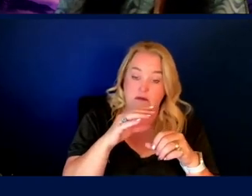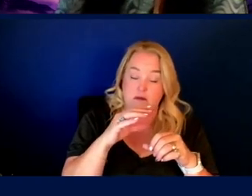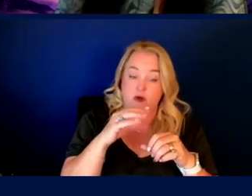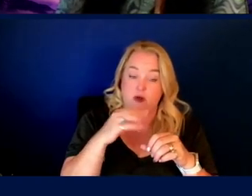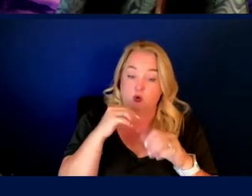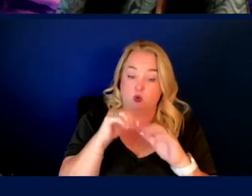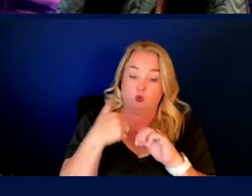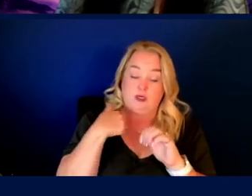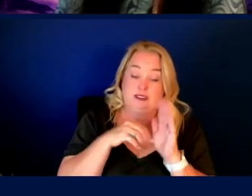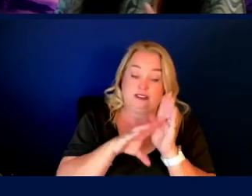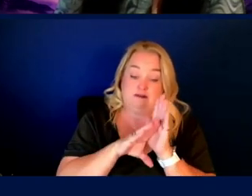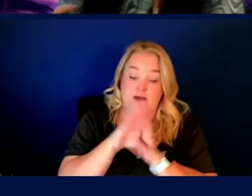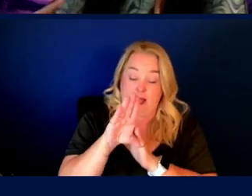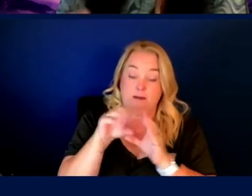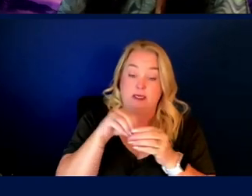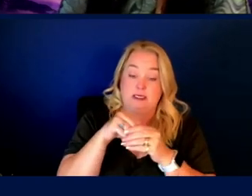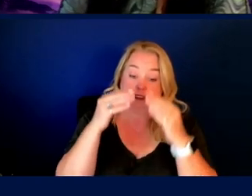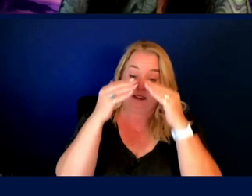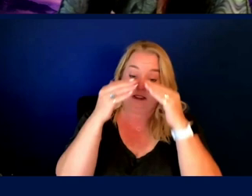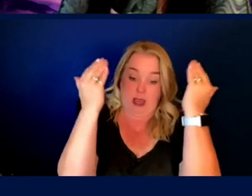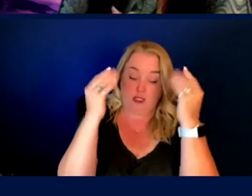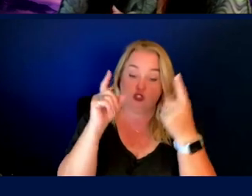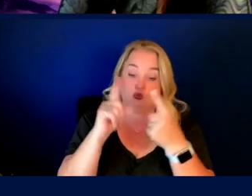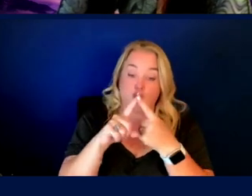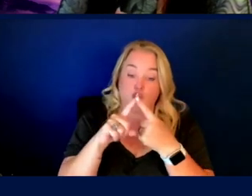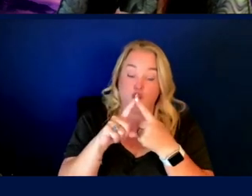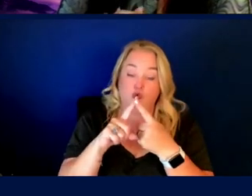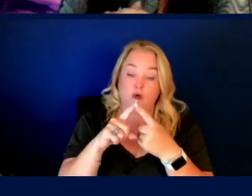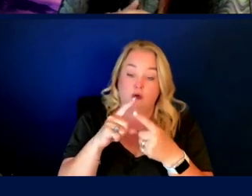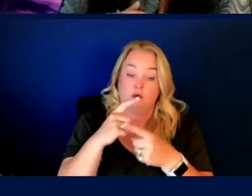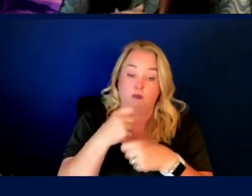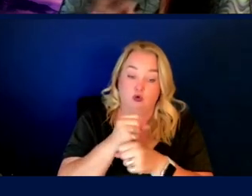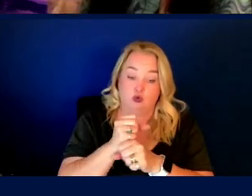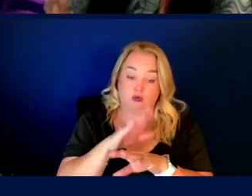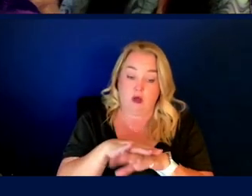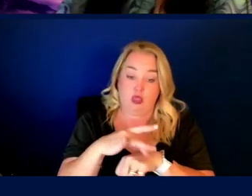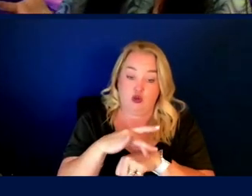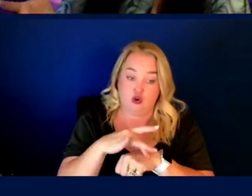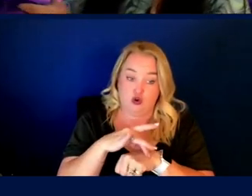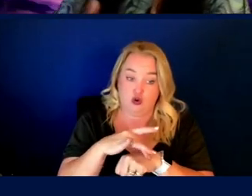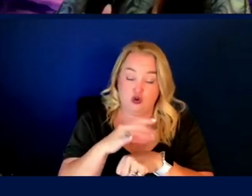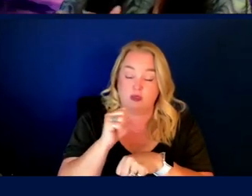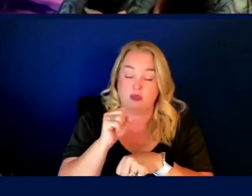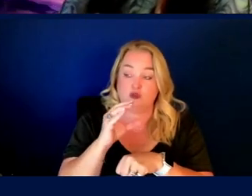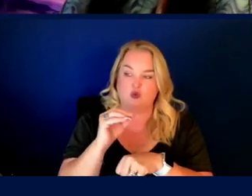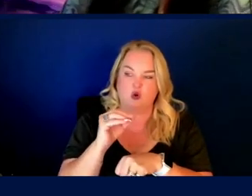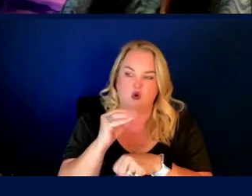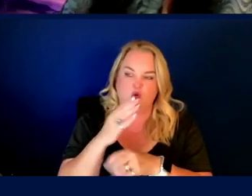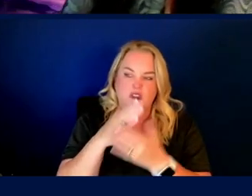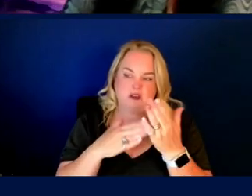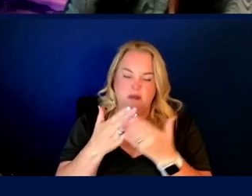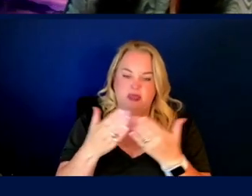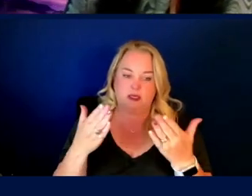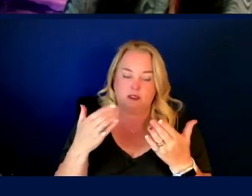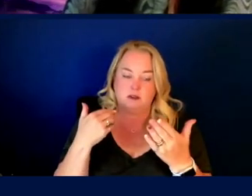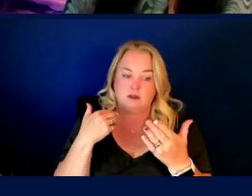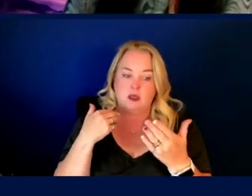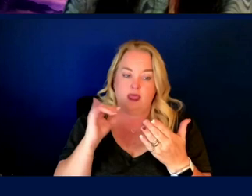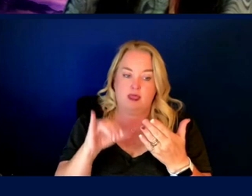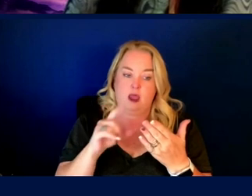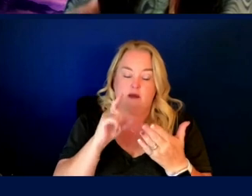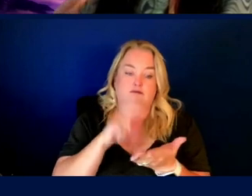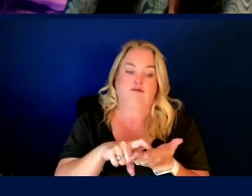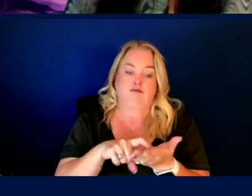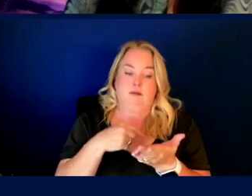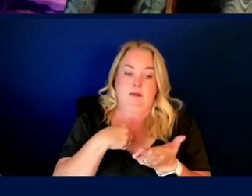space to support efforts on earth and vice versa as well. Um, a couple of areas of impact that stand out to me